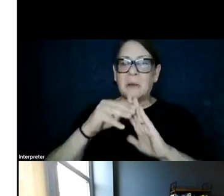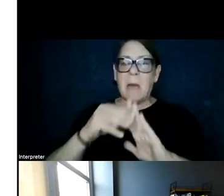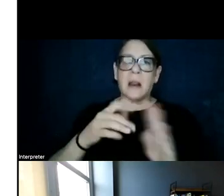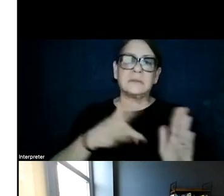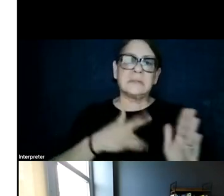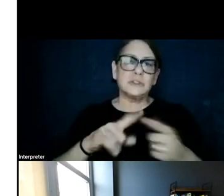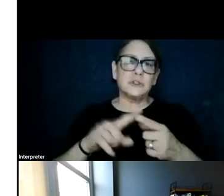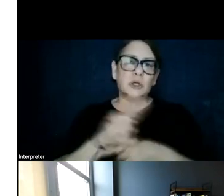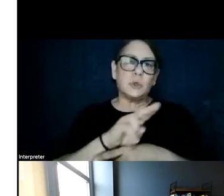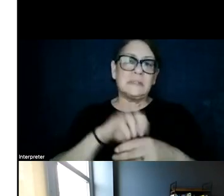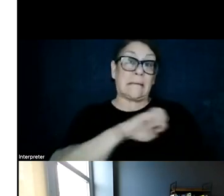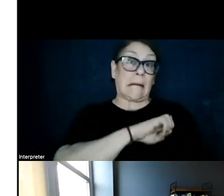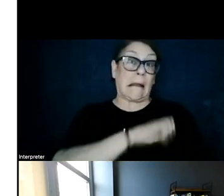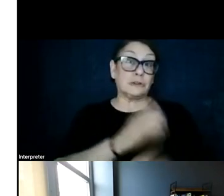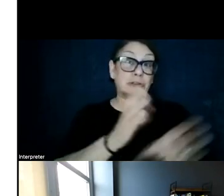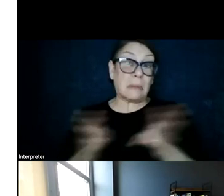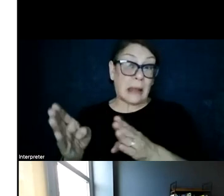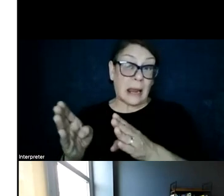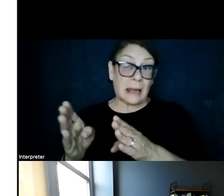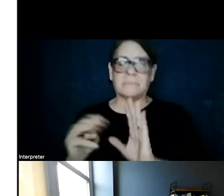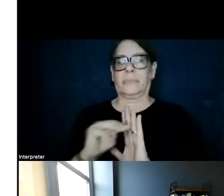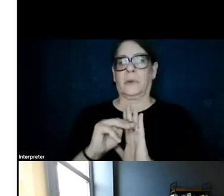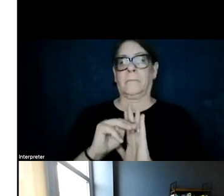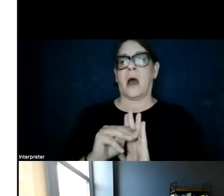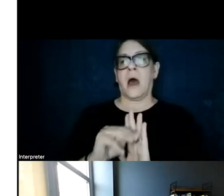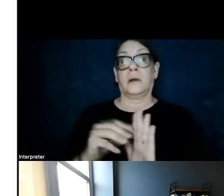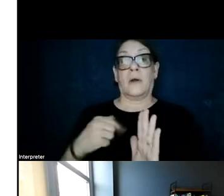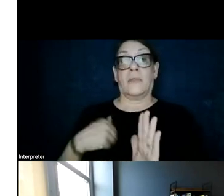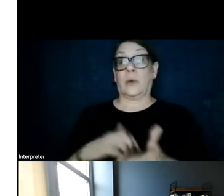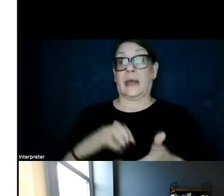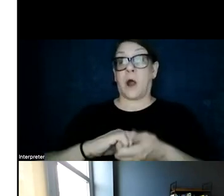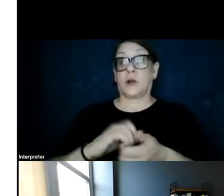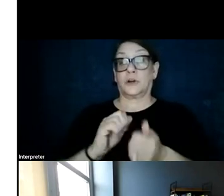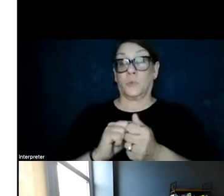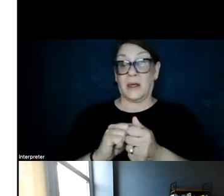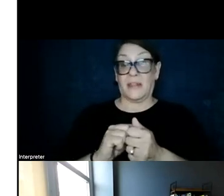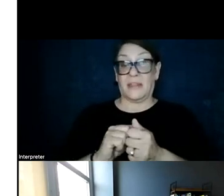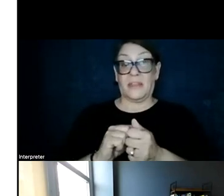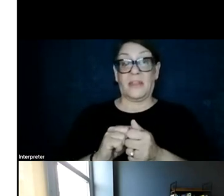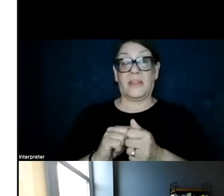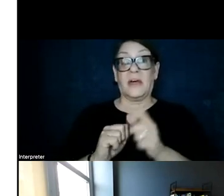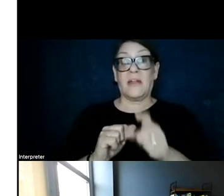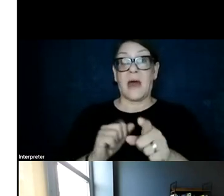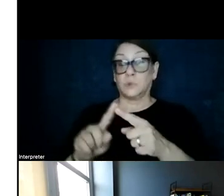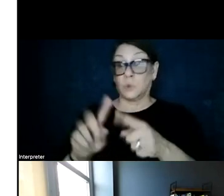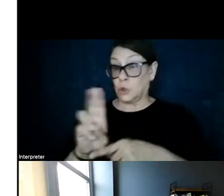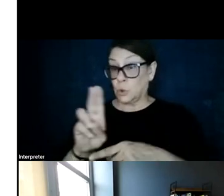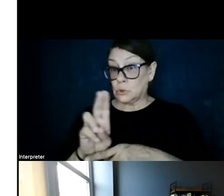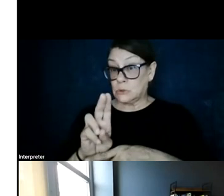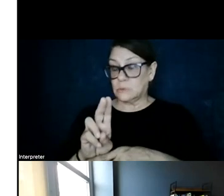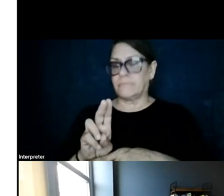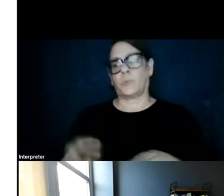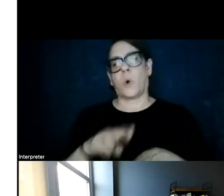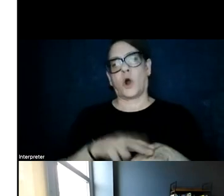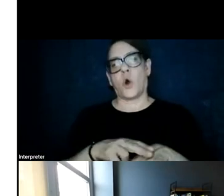in energy planning. The models that we partnered with Evolved Energy Research to use are, of course,